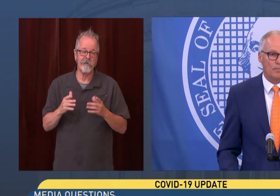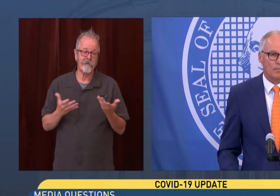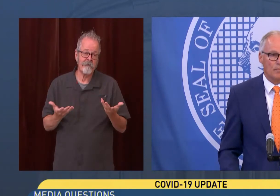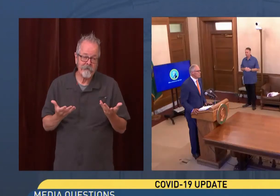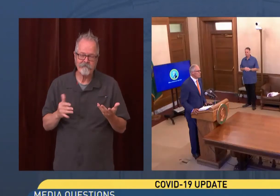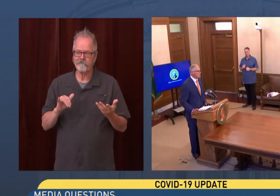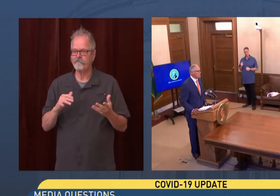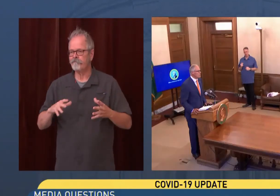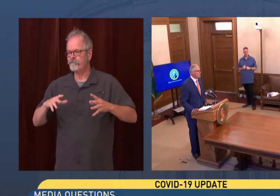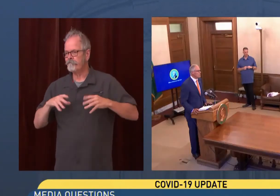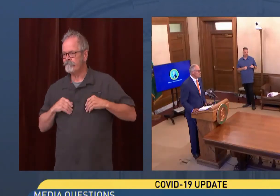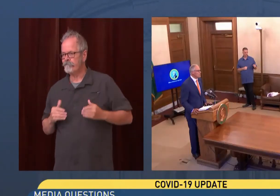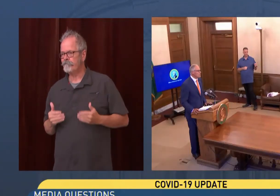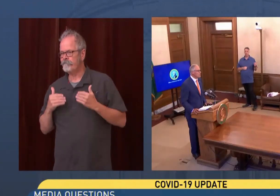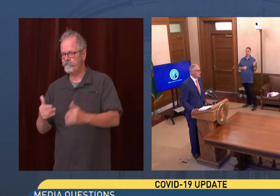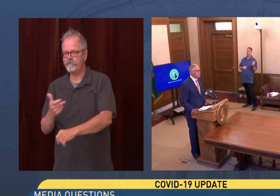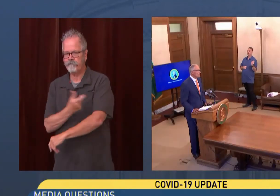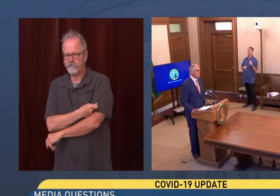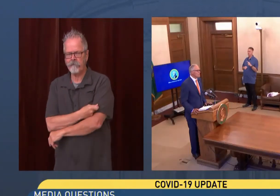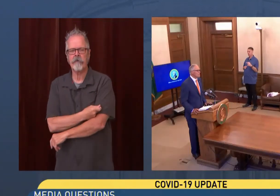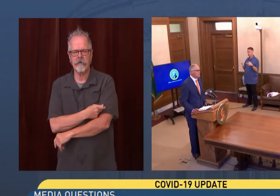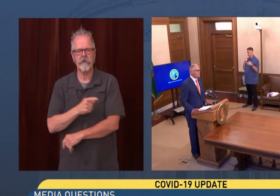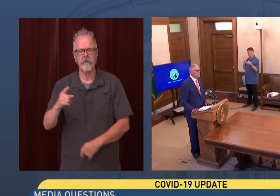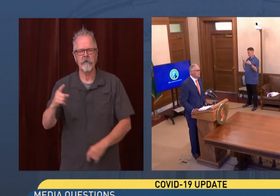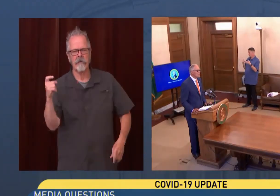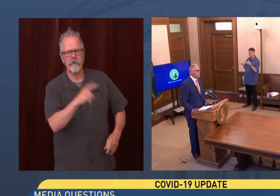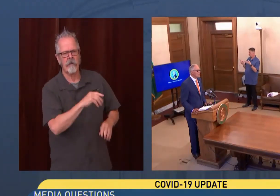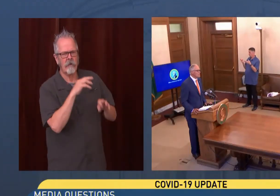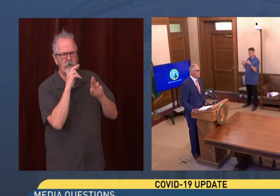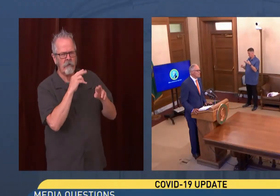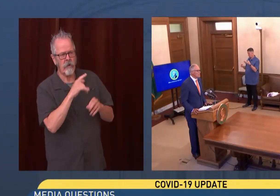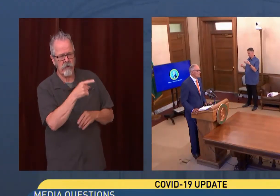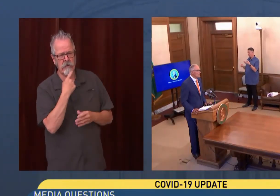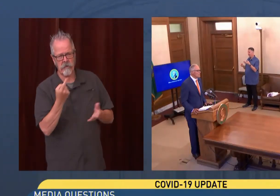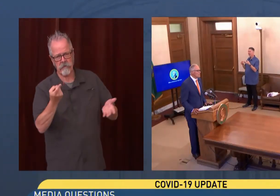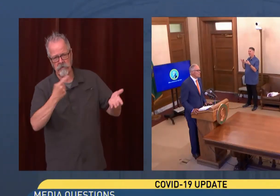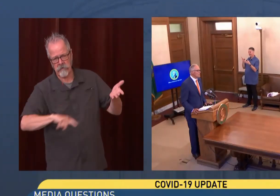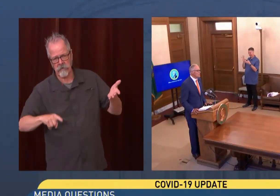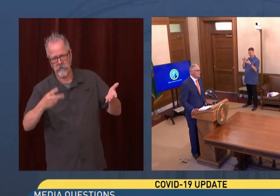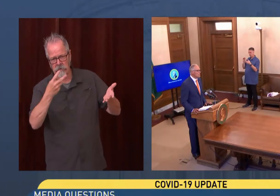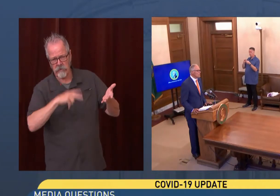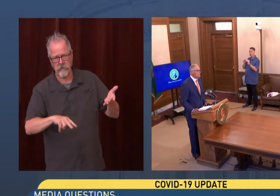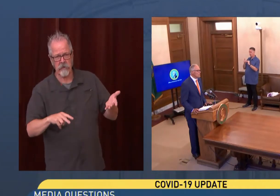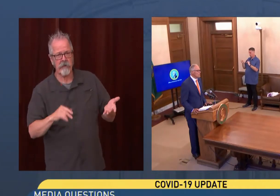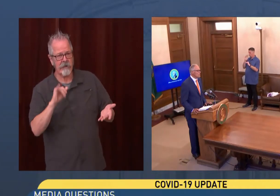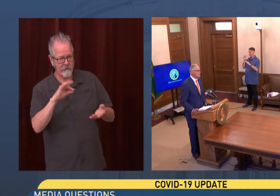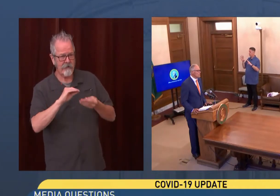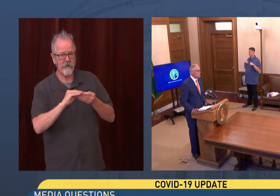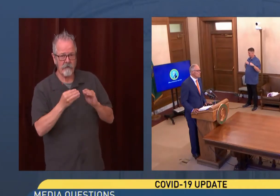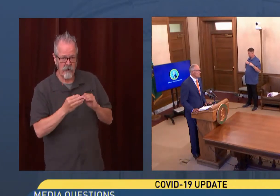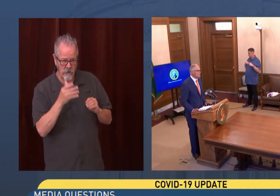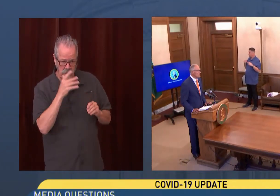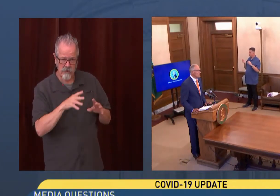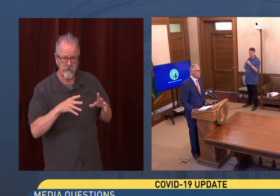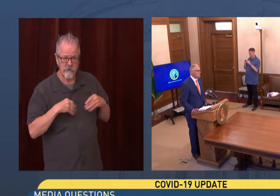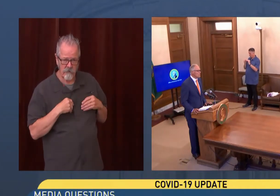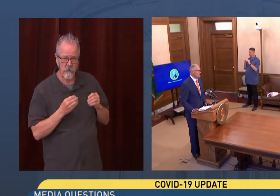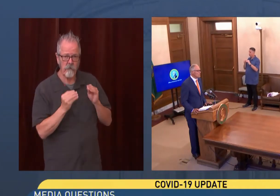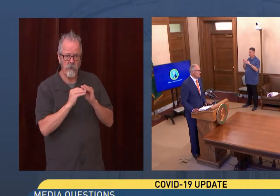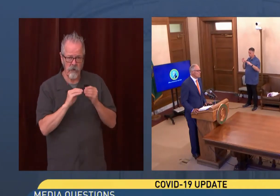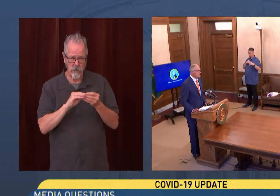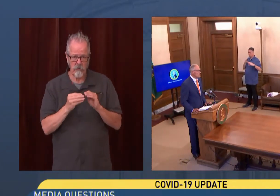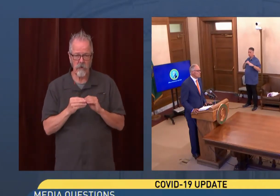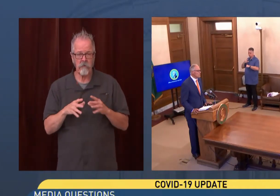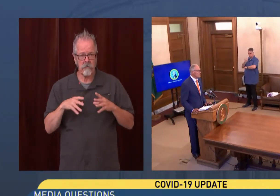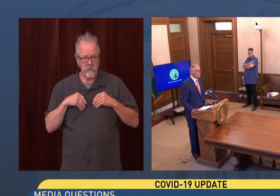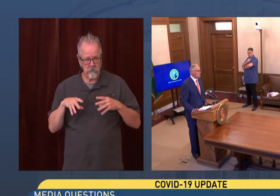upcoming weeks, and then if you can get the vaccination rate to be boosted, then you've still got a couple of weeks or a few weeks lag